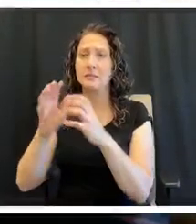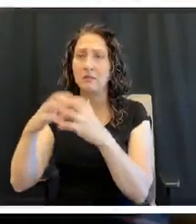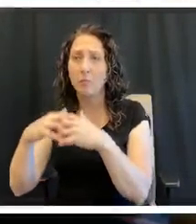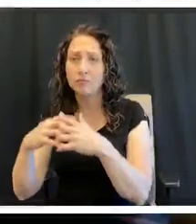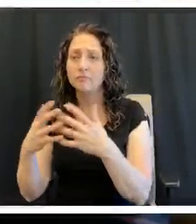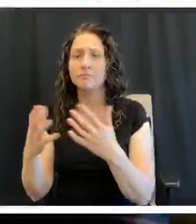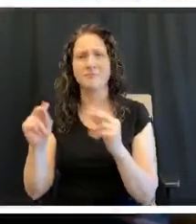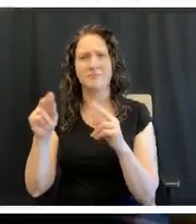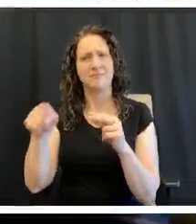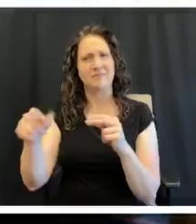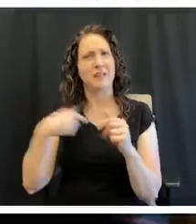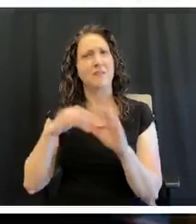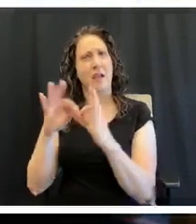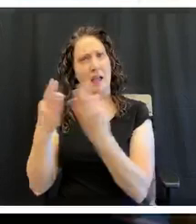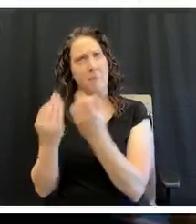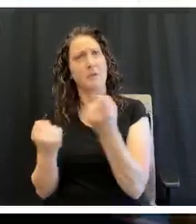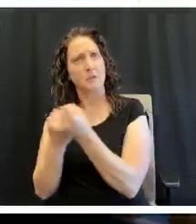to feed.